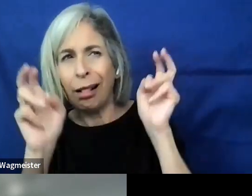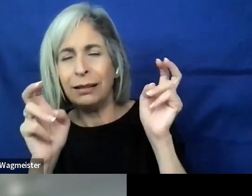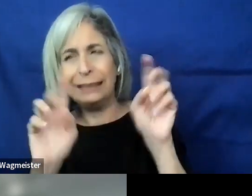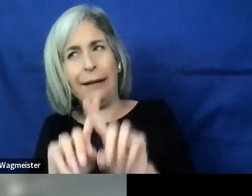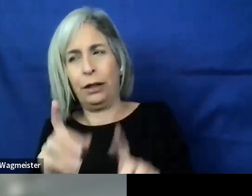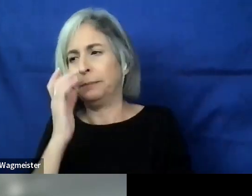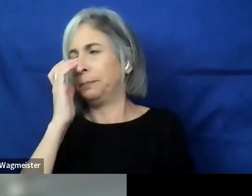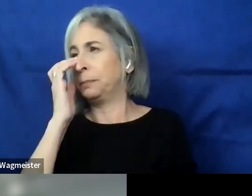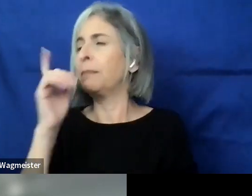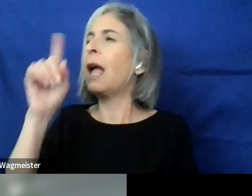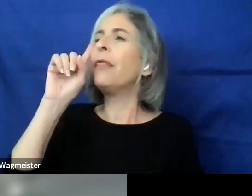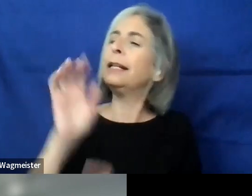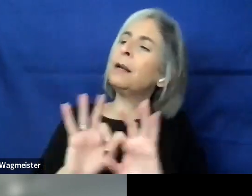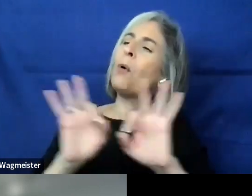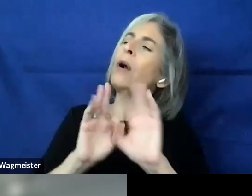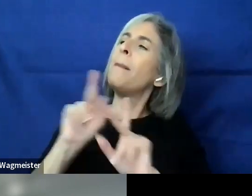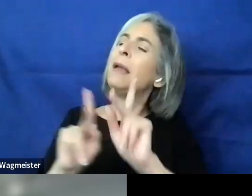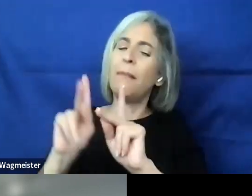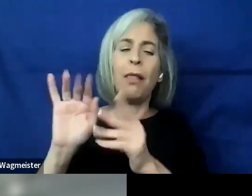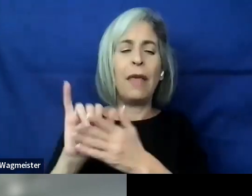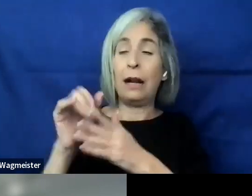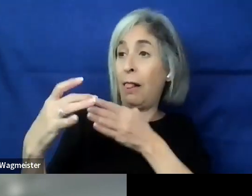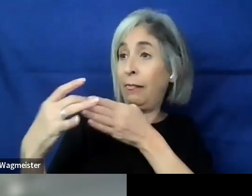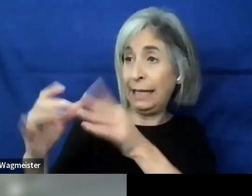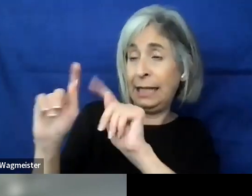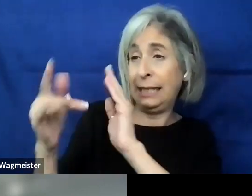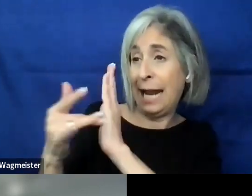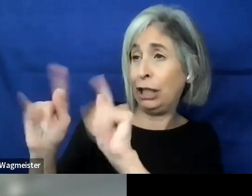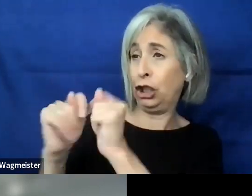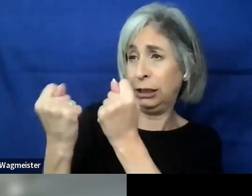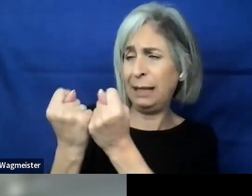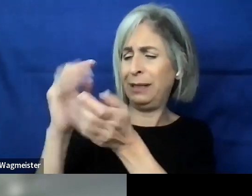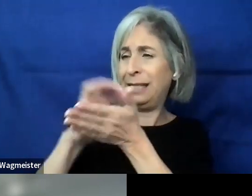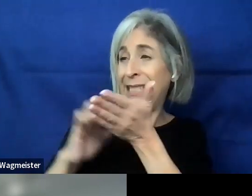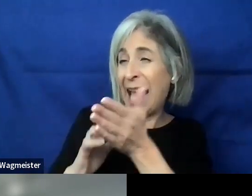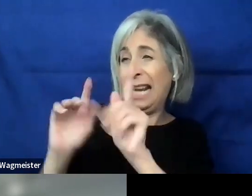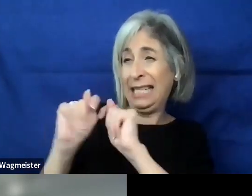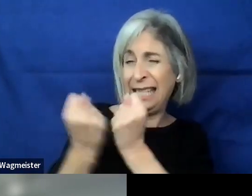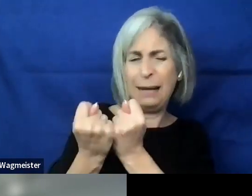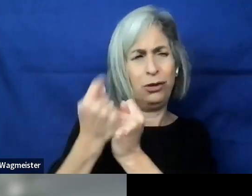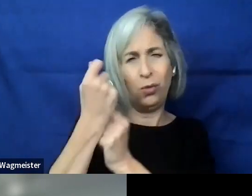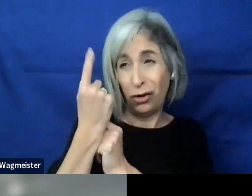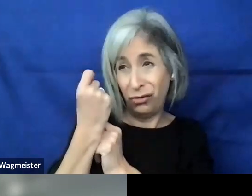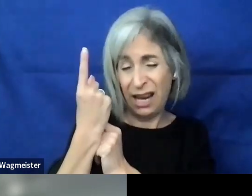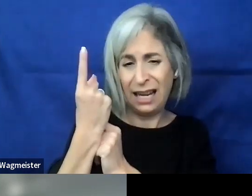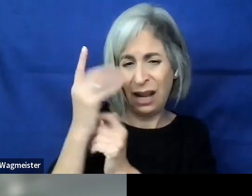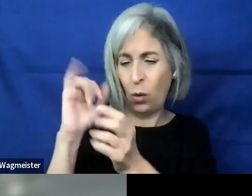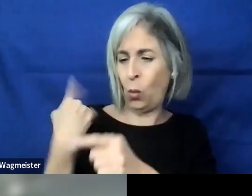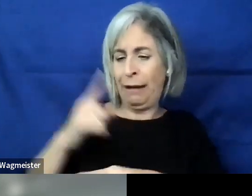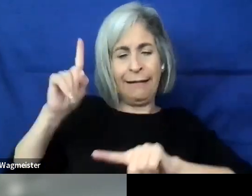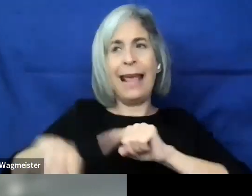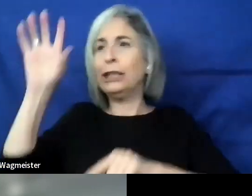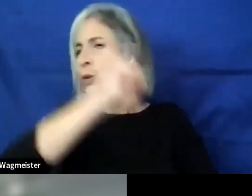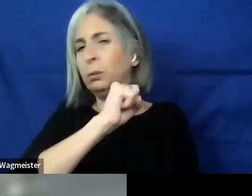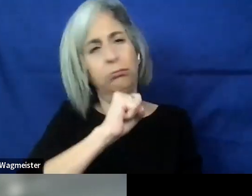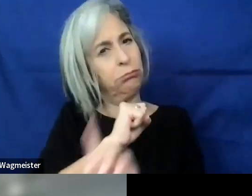And I think that's important for people that are leading technical teams and design teams to understand that we can't make assumptions